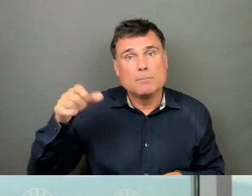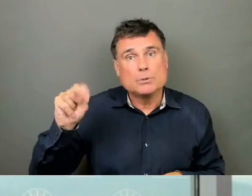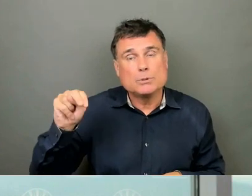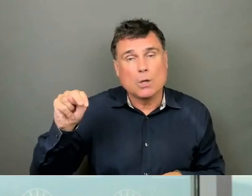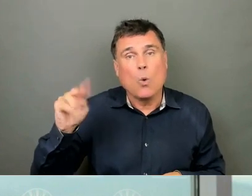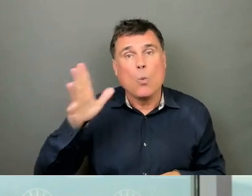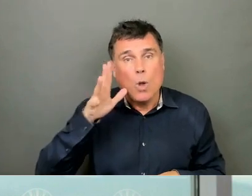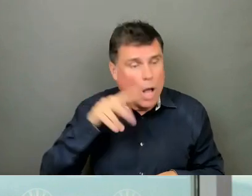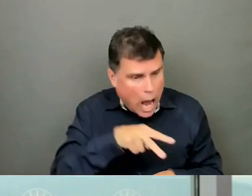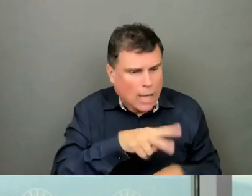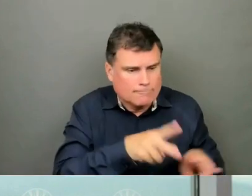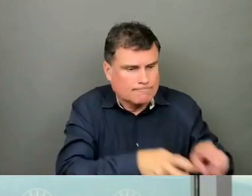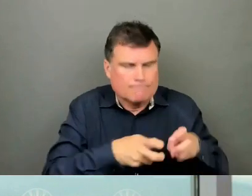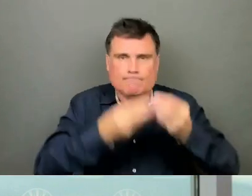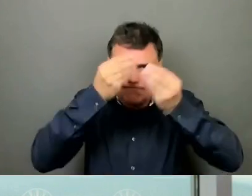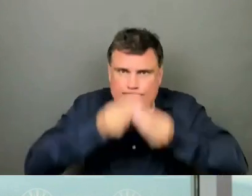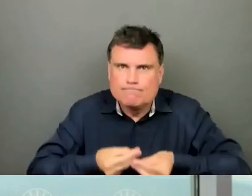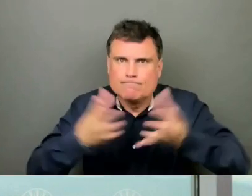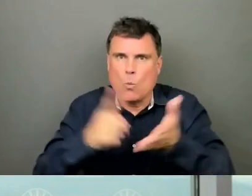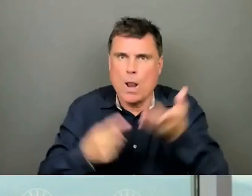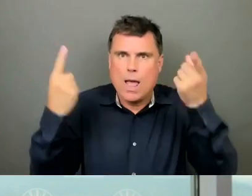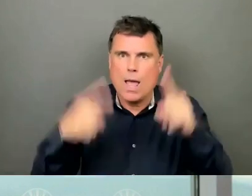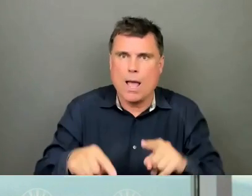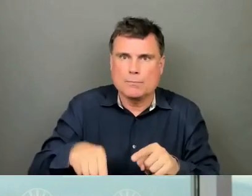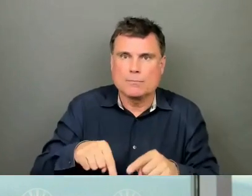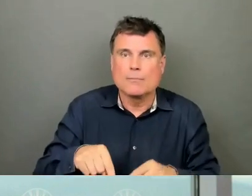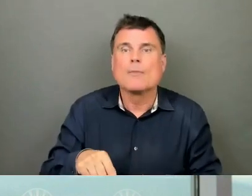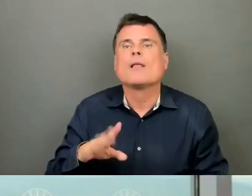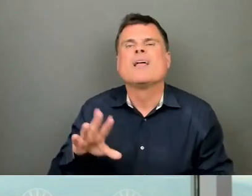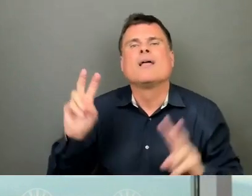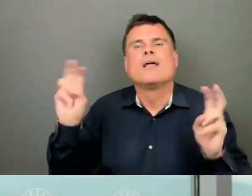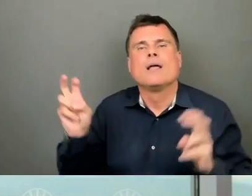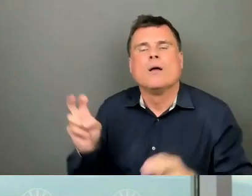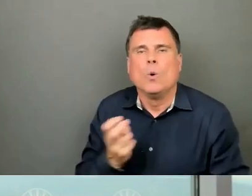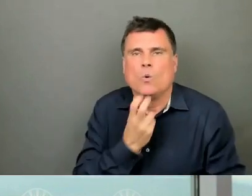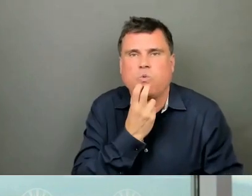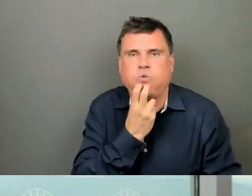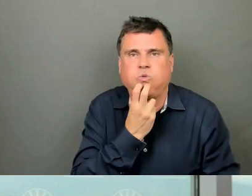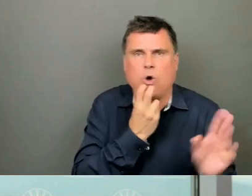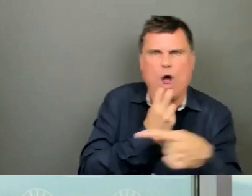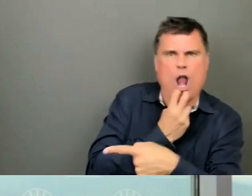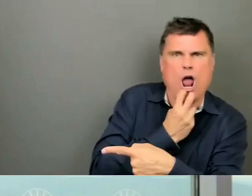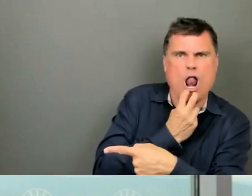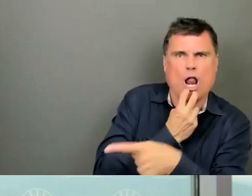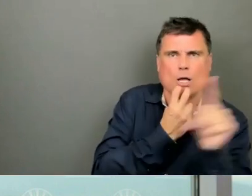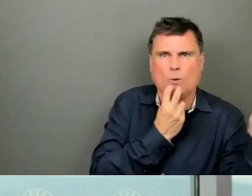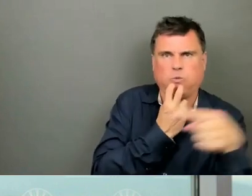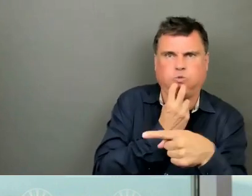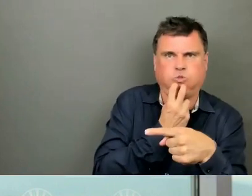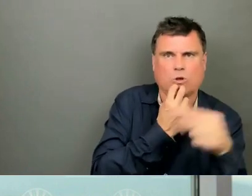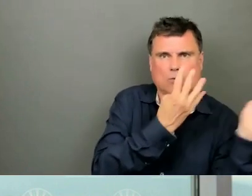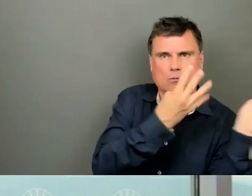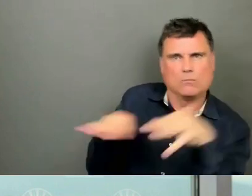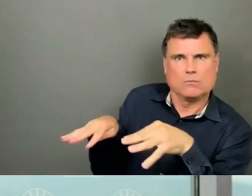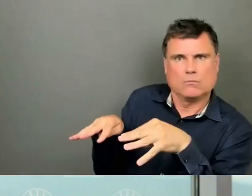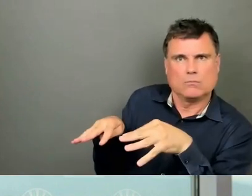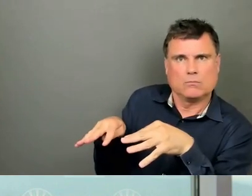is you've introduced whistleblower protection laws. However, how does that